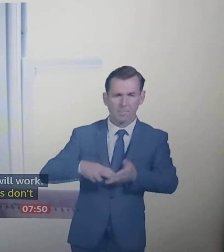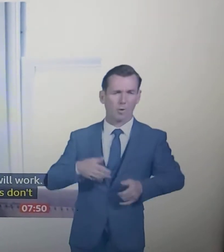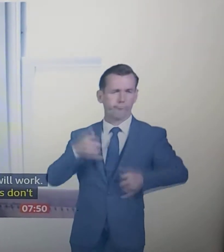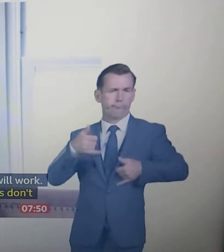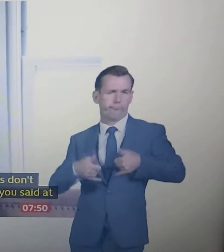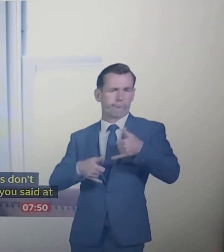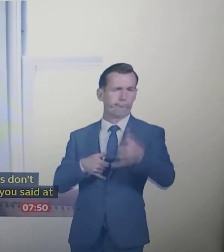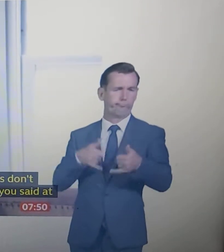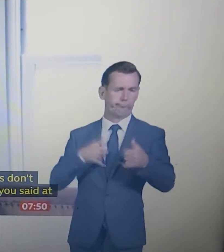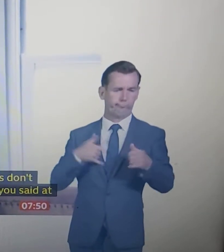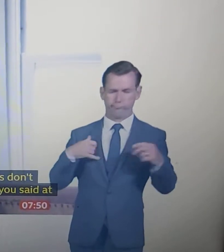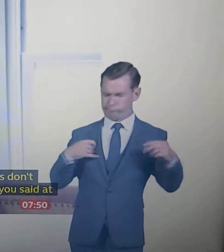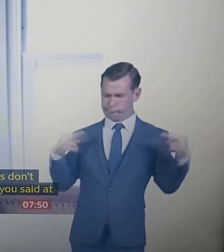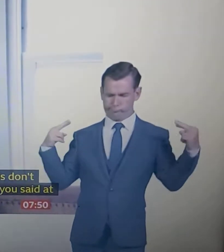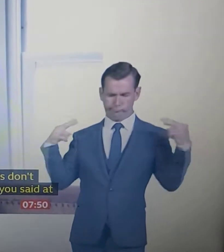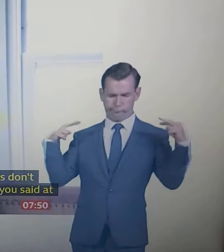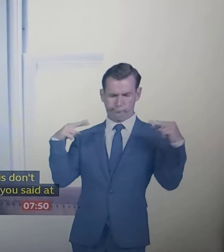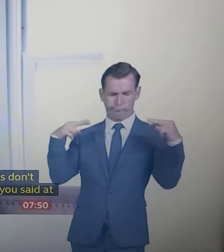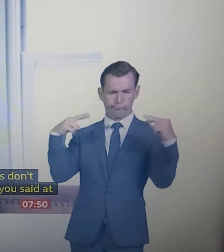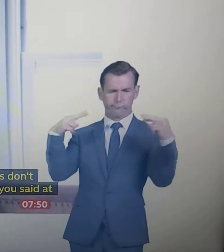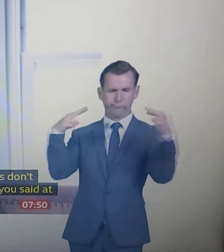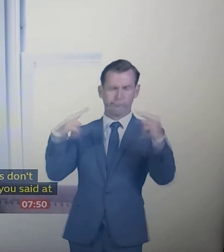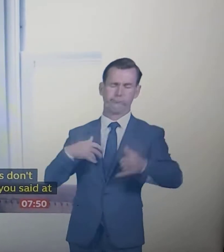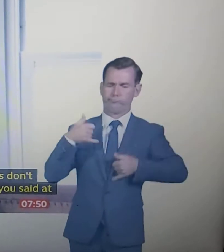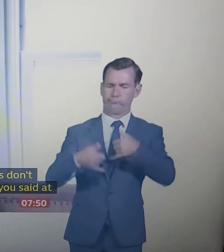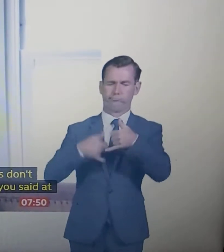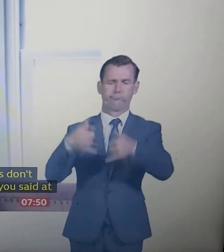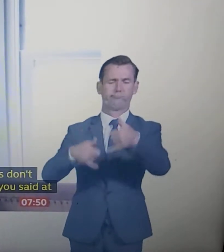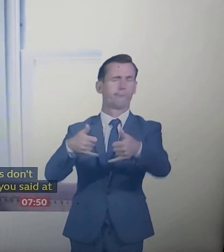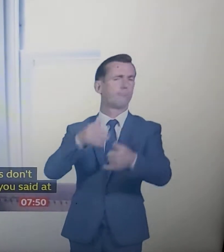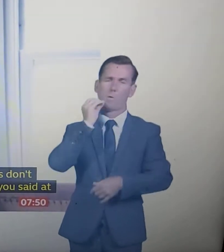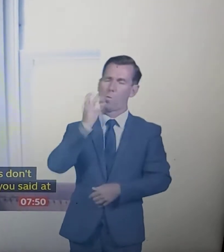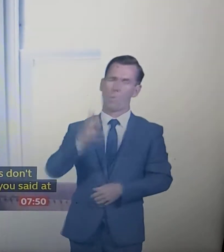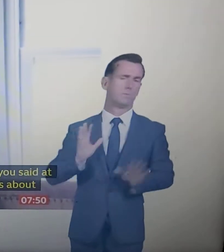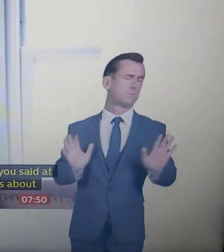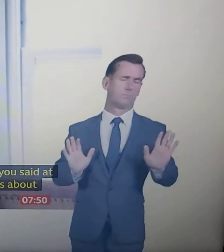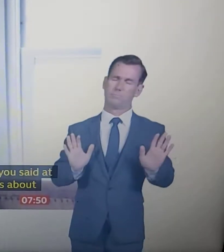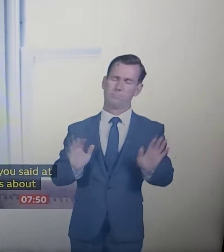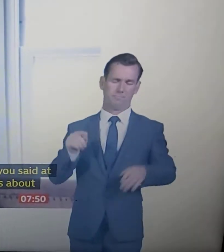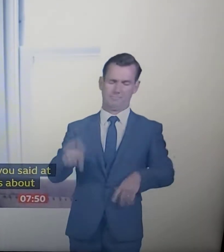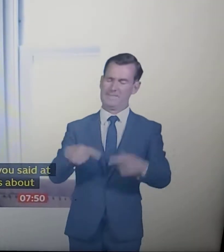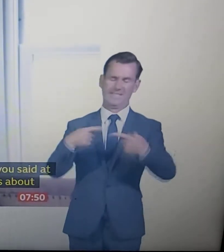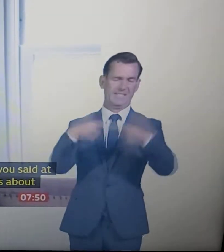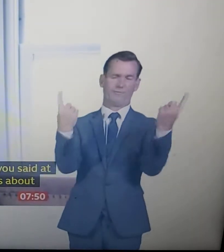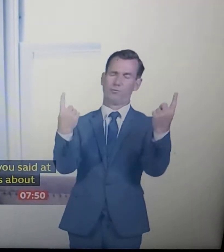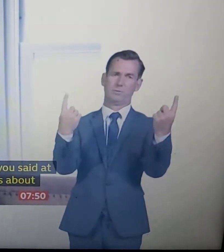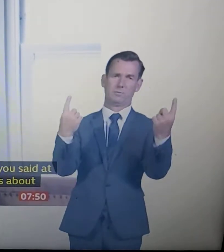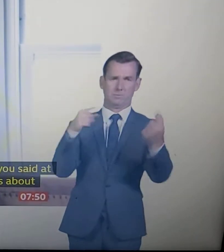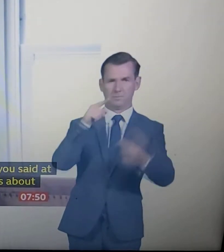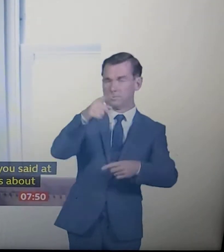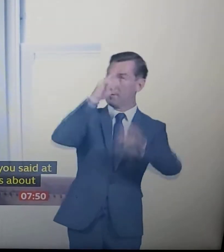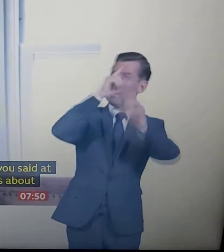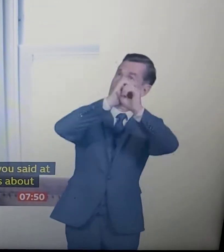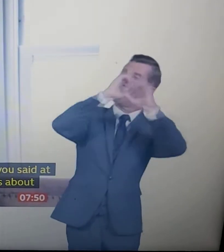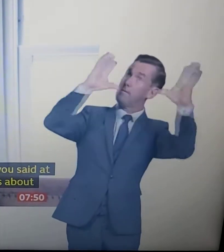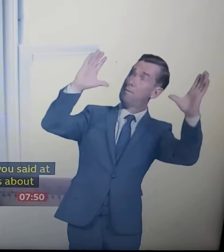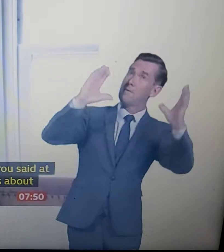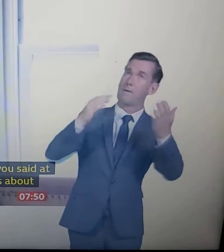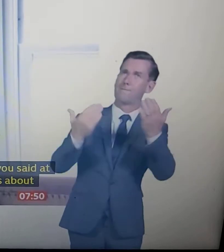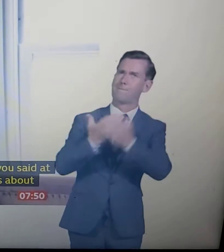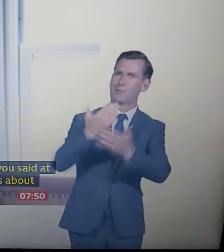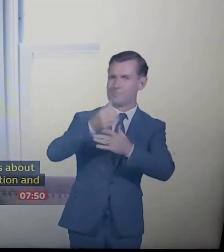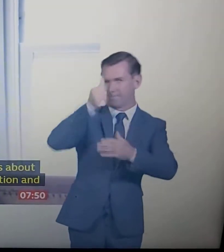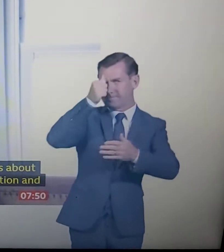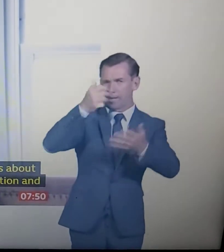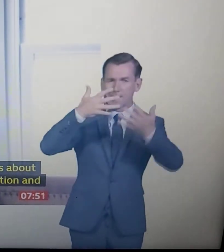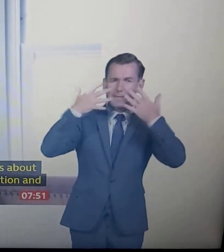seeing films of inspiration, seeing the products shown in very different ways than a few things you'd expect from Fashion Week. But